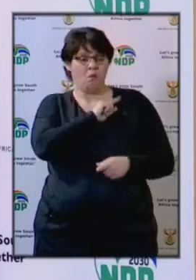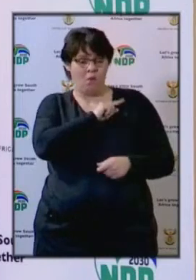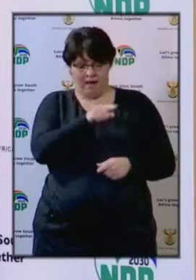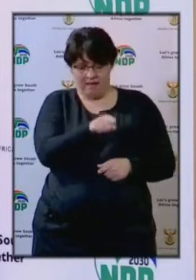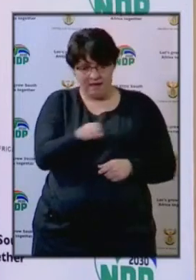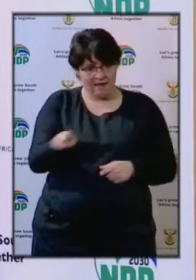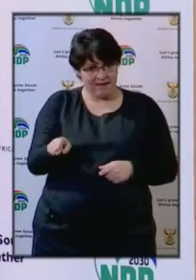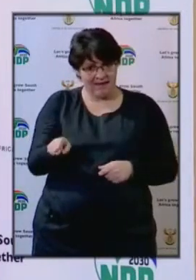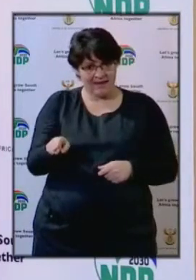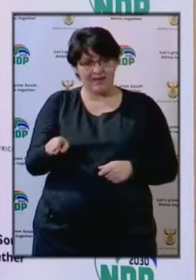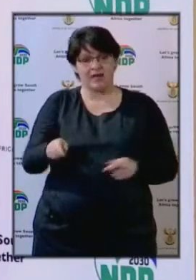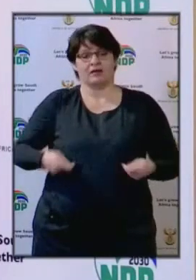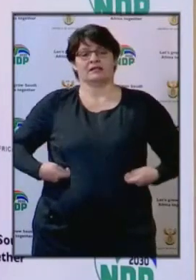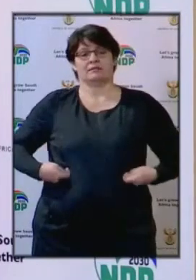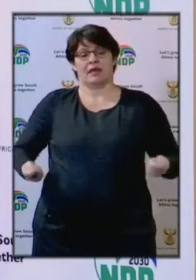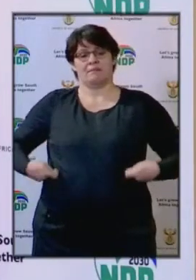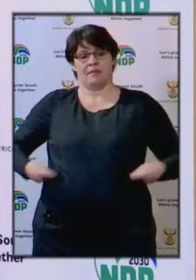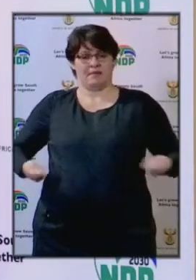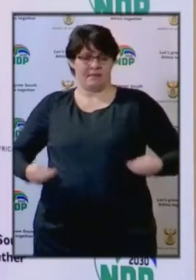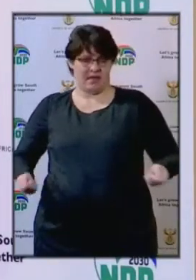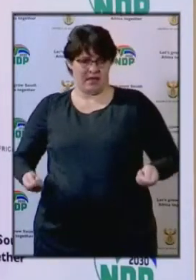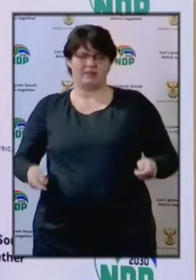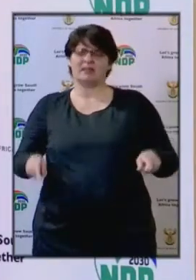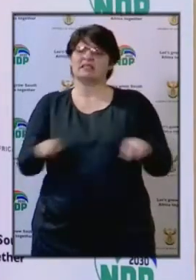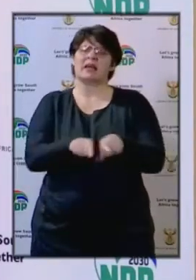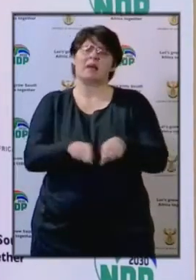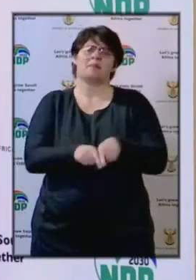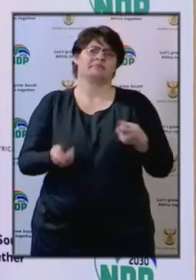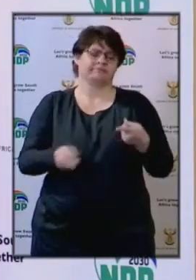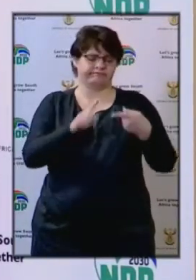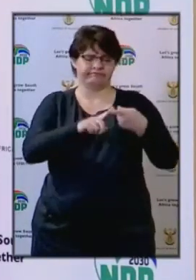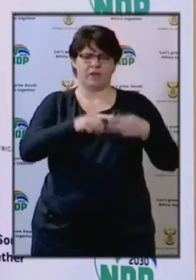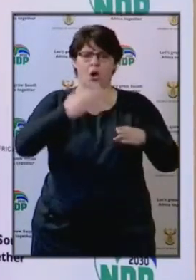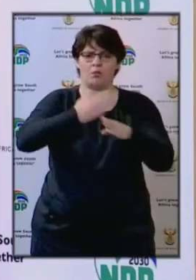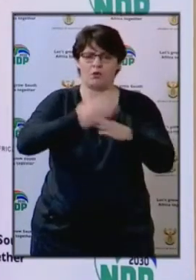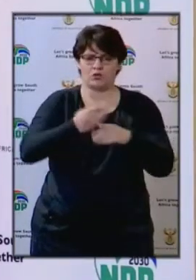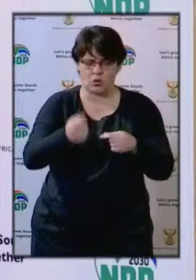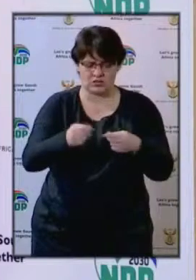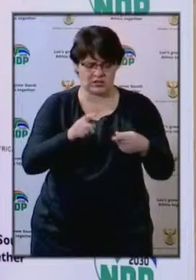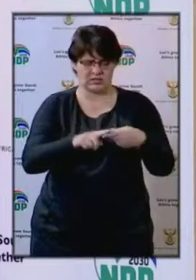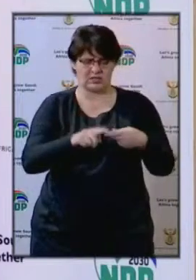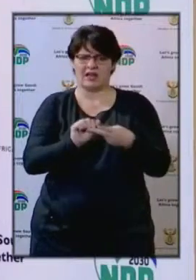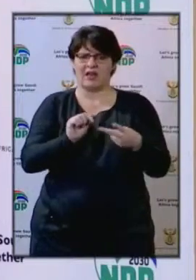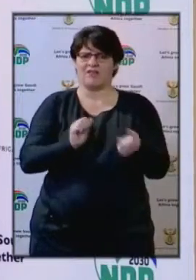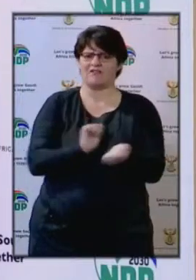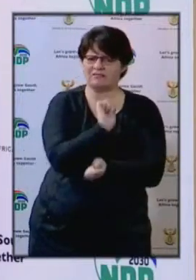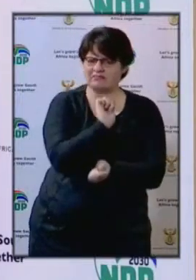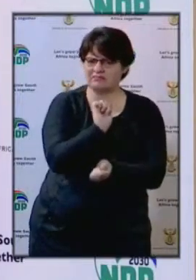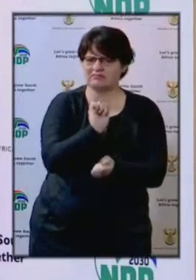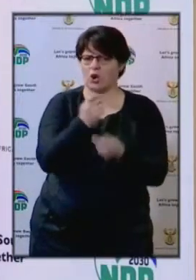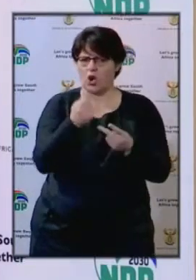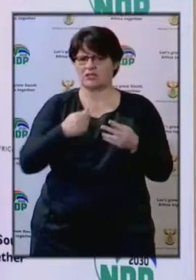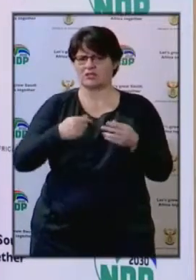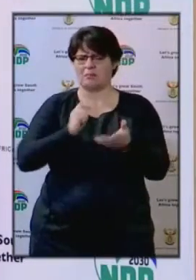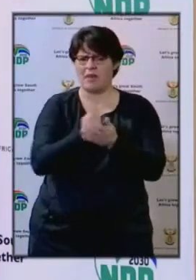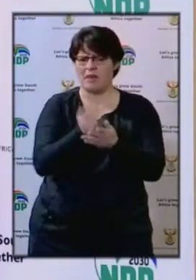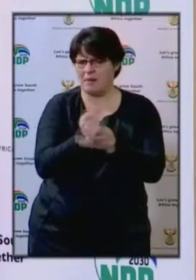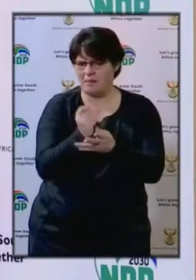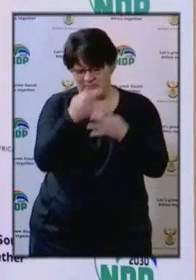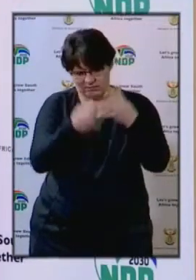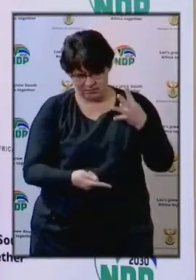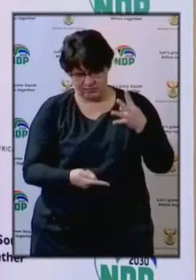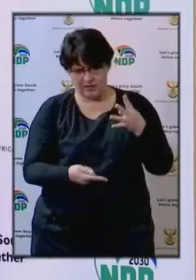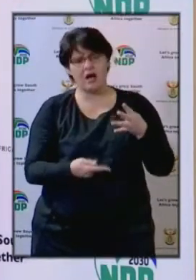such as operational costs, fixed costs, and all that. This we had